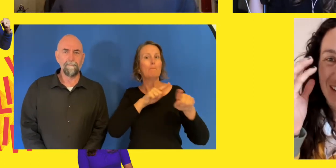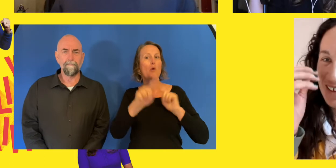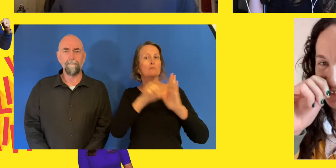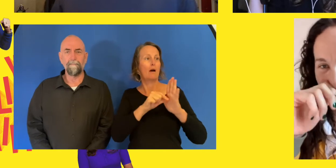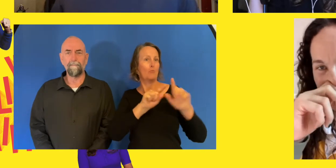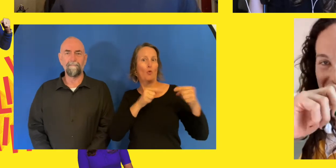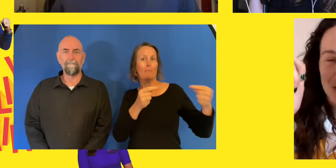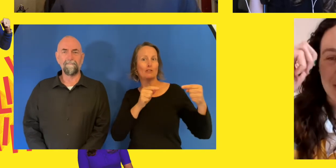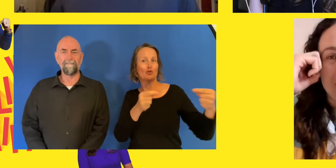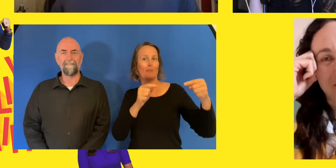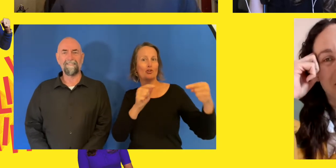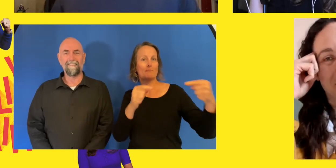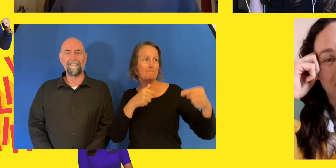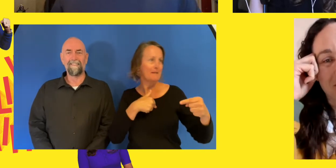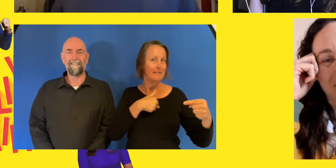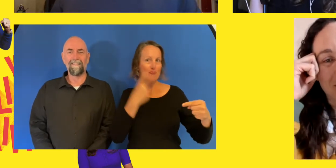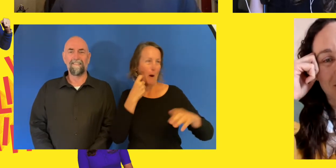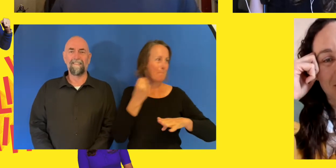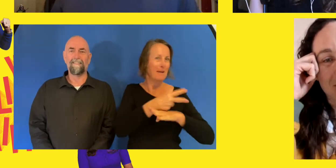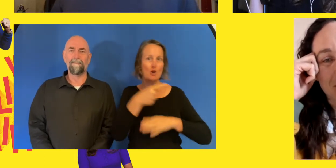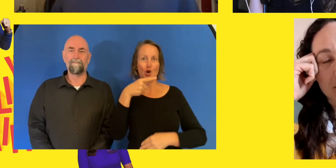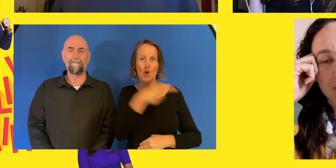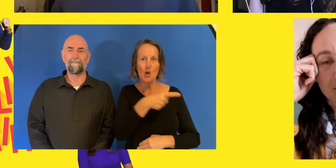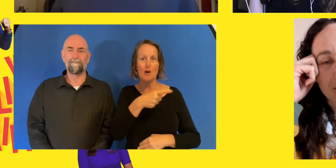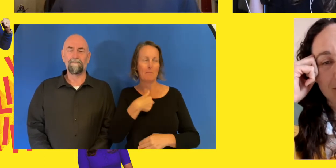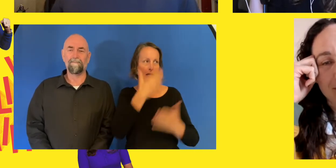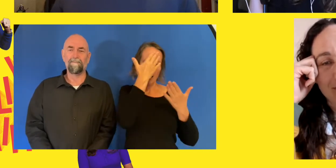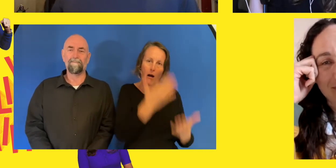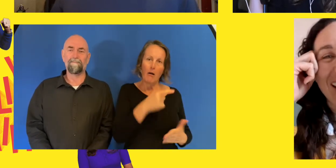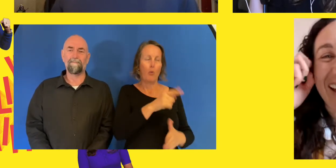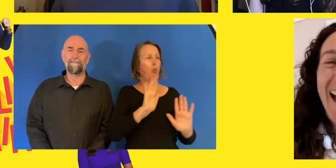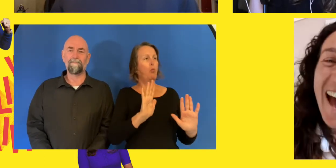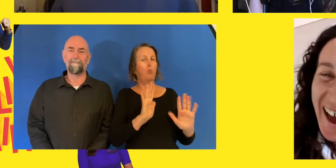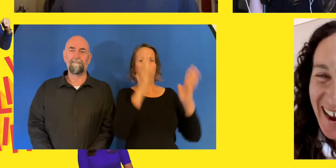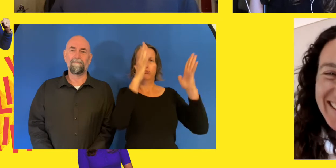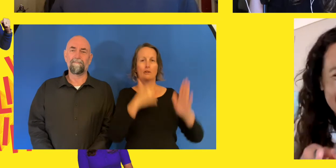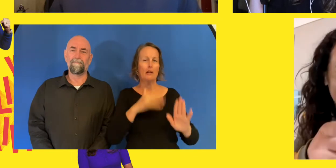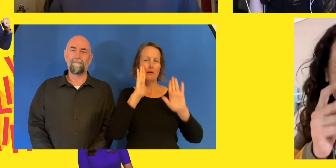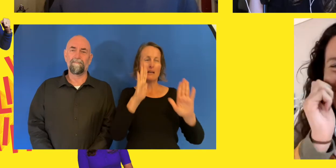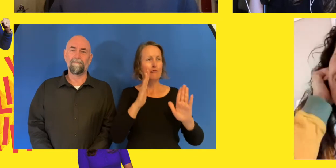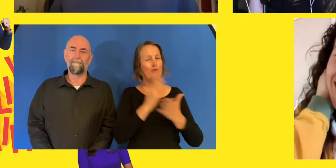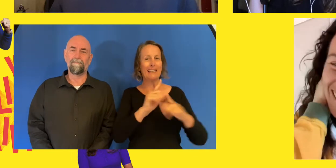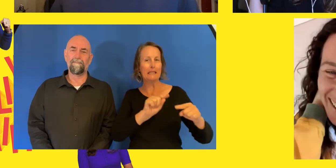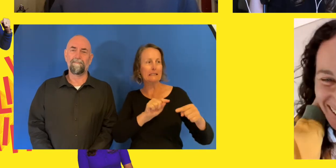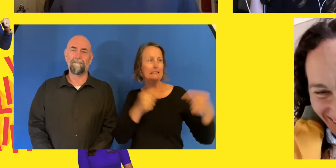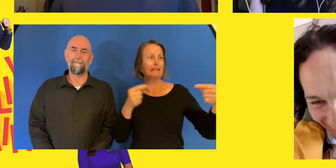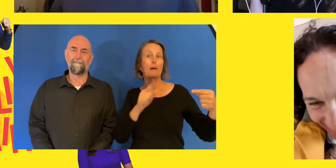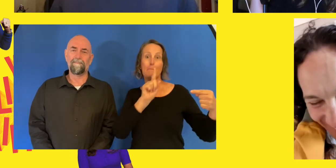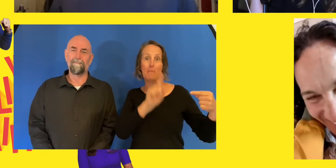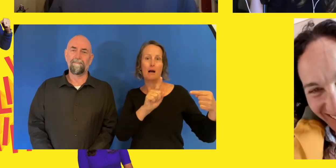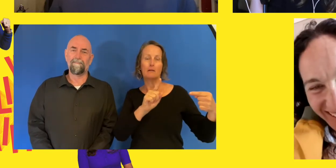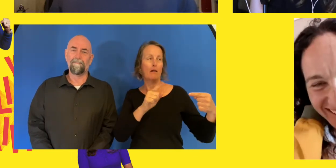lovely. I love her to death. She's awesome. Can I just clarify the pronunciation? Was that? I knew you were going to do that. Was that